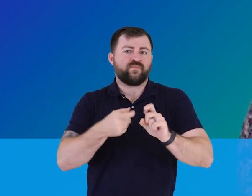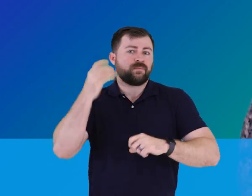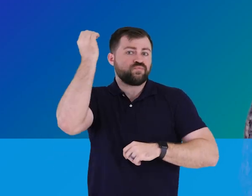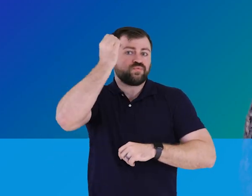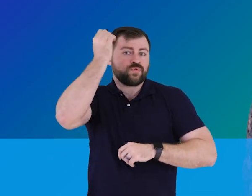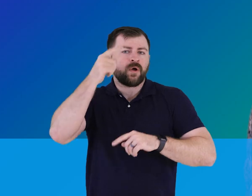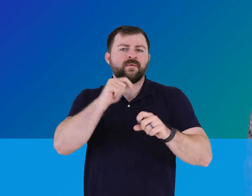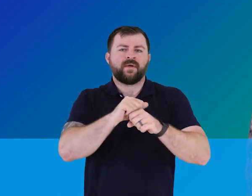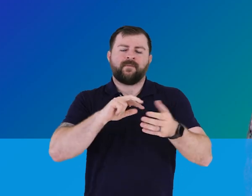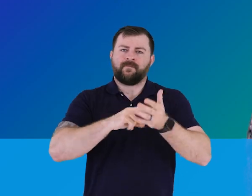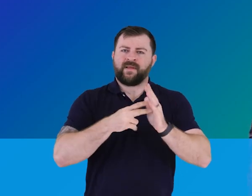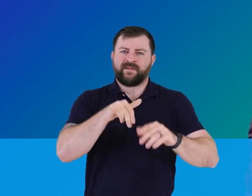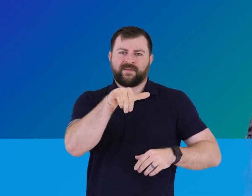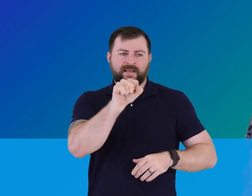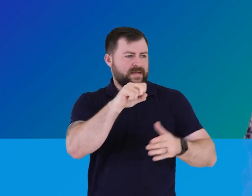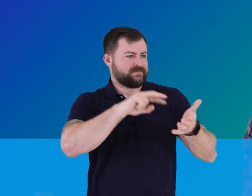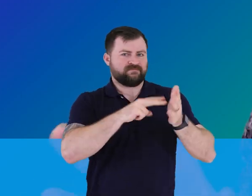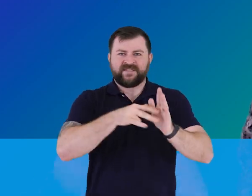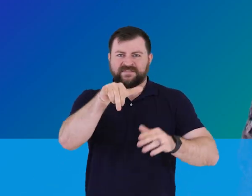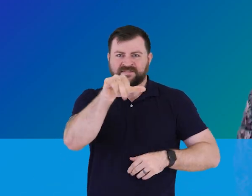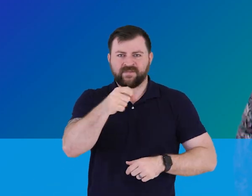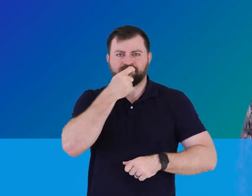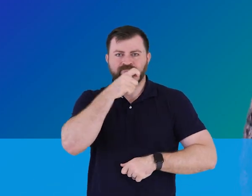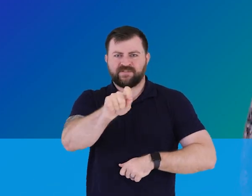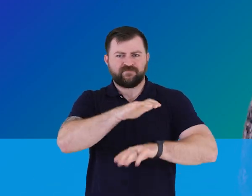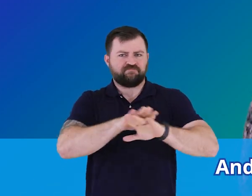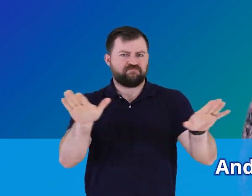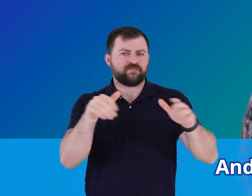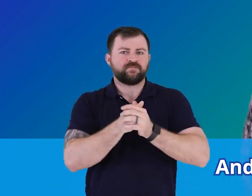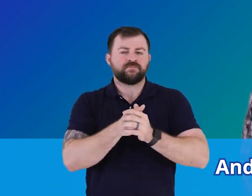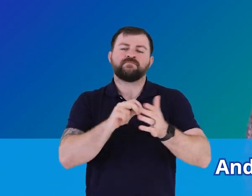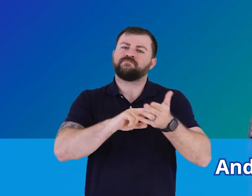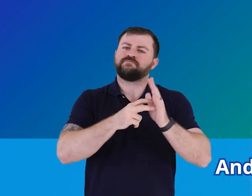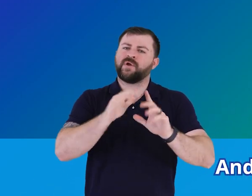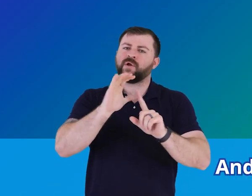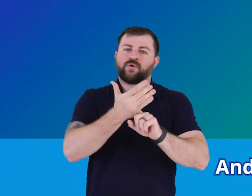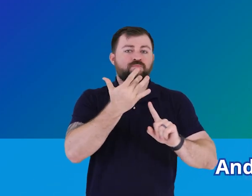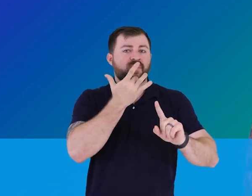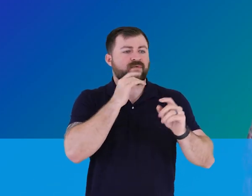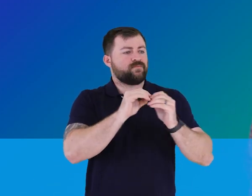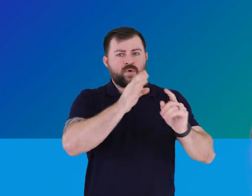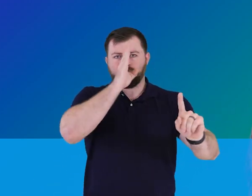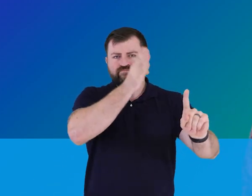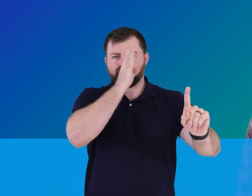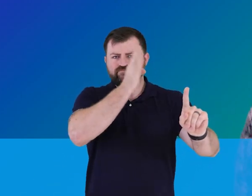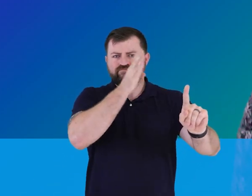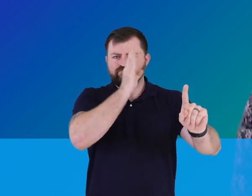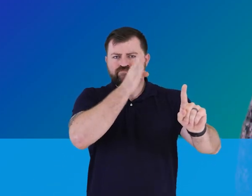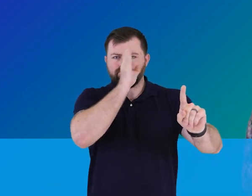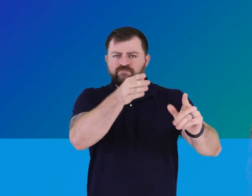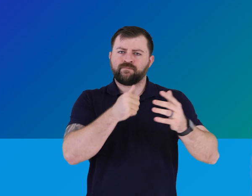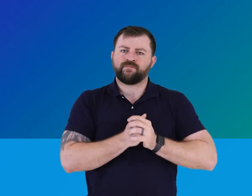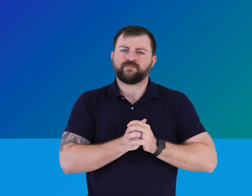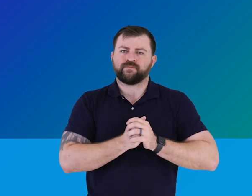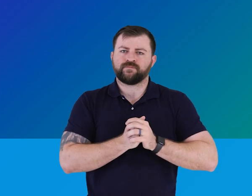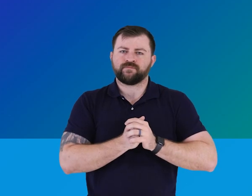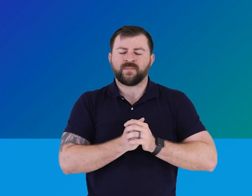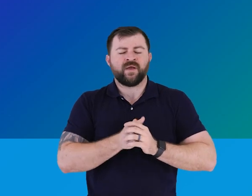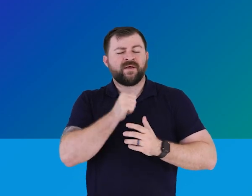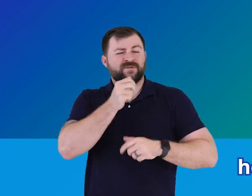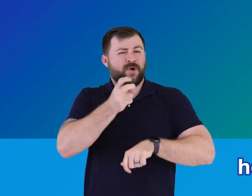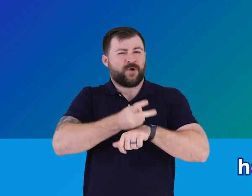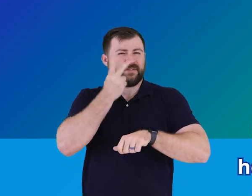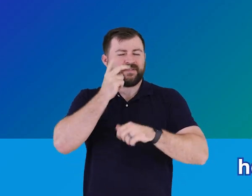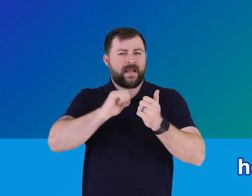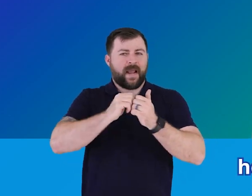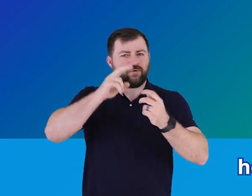to expressions like let your yes mean yes and leading to a cultural preference for directness. It's not hard